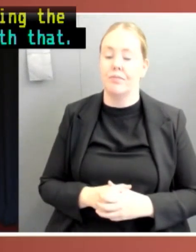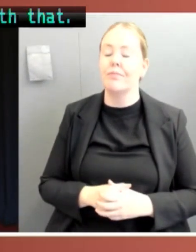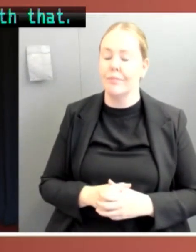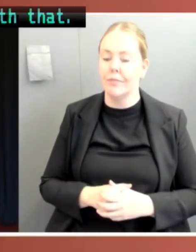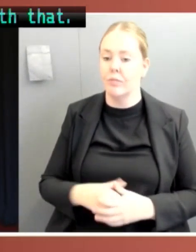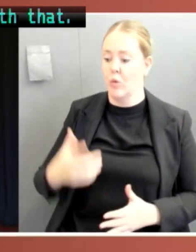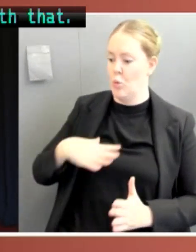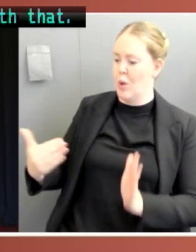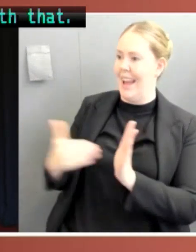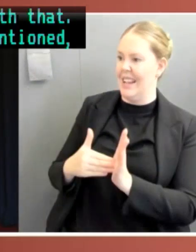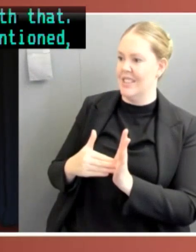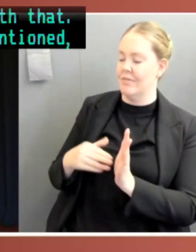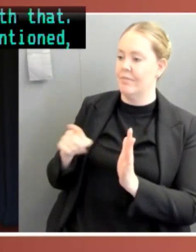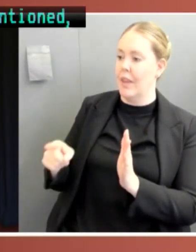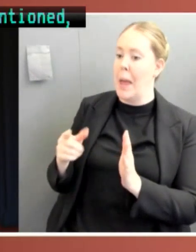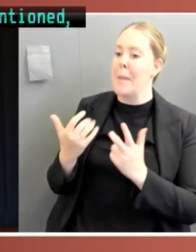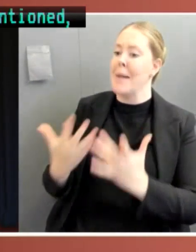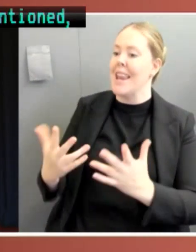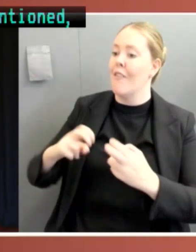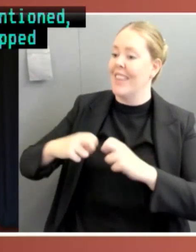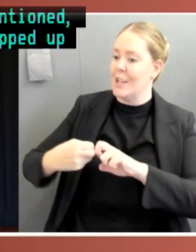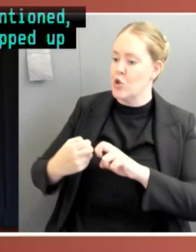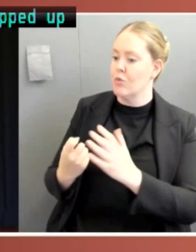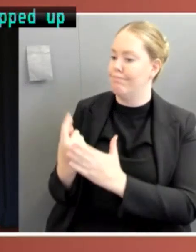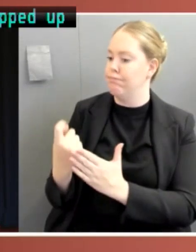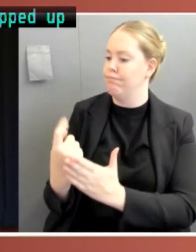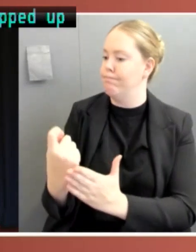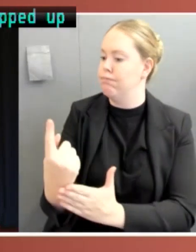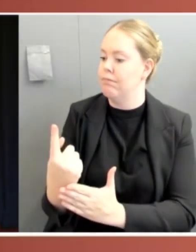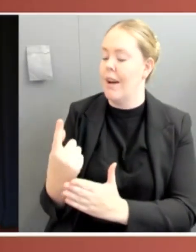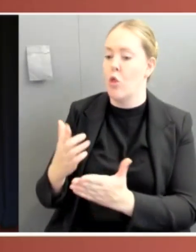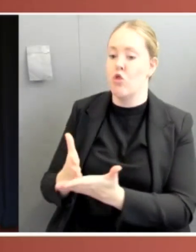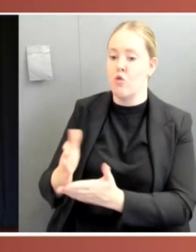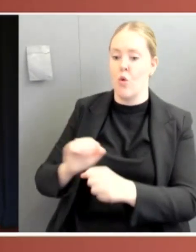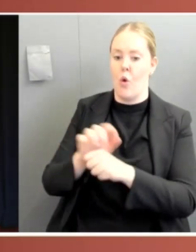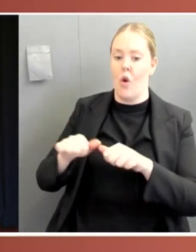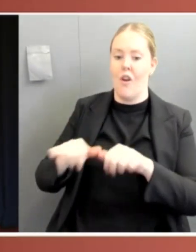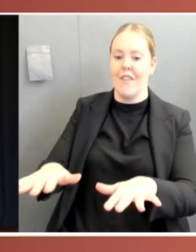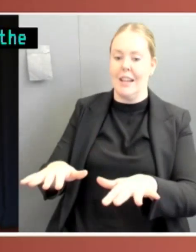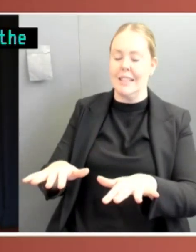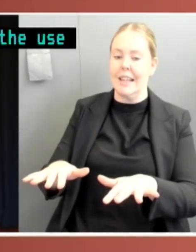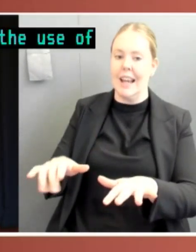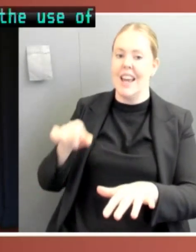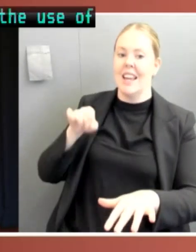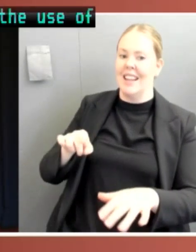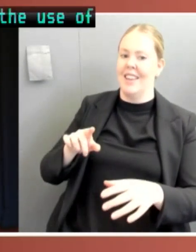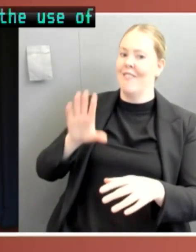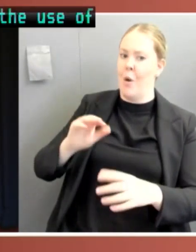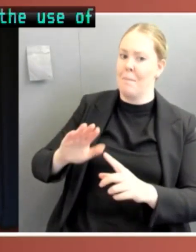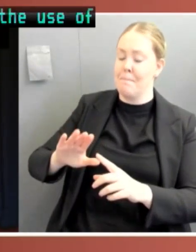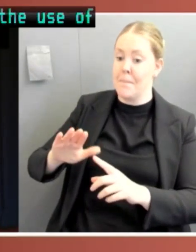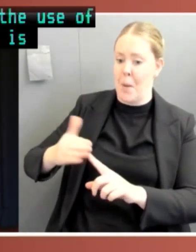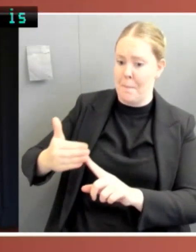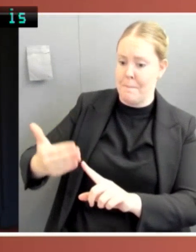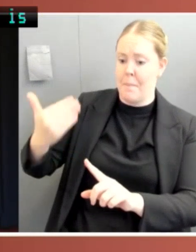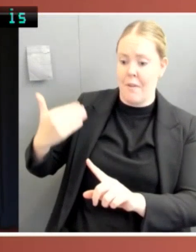during the pandemic are longstanding. So things like the use of delegated legislation that is non-disallowable and that can't be overturned by Parliament or challenged by